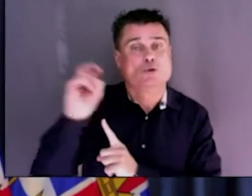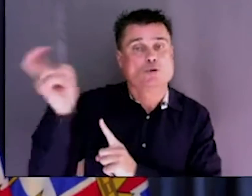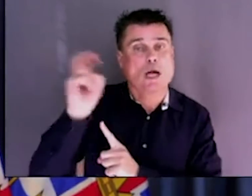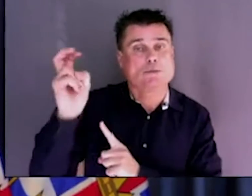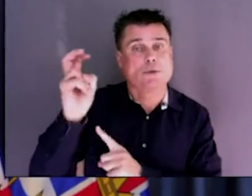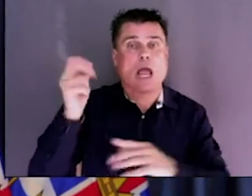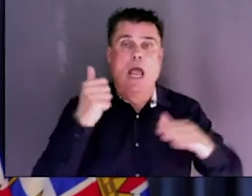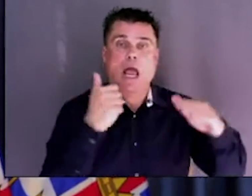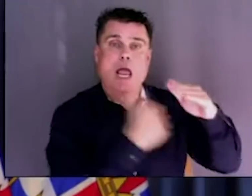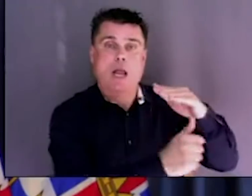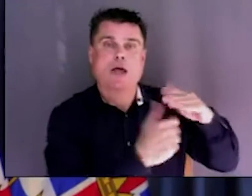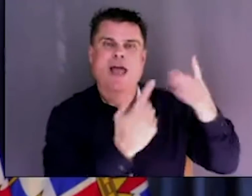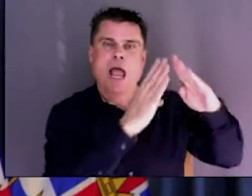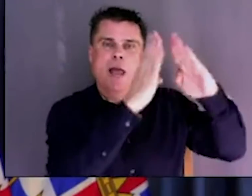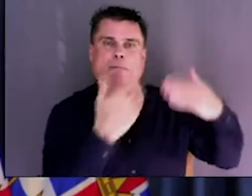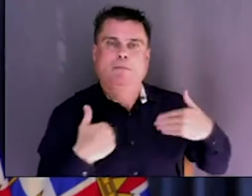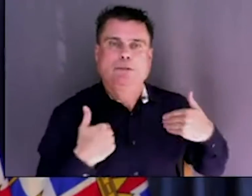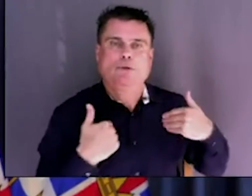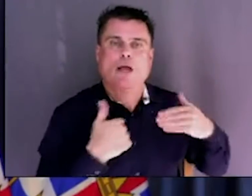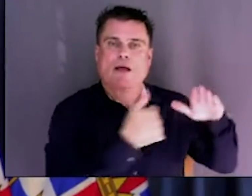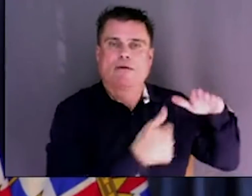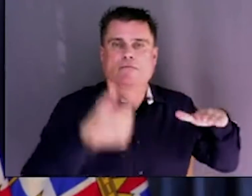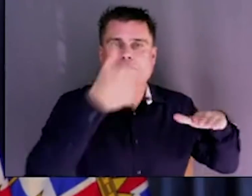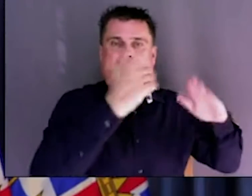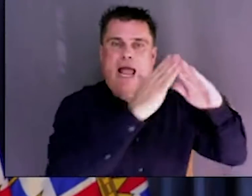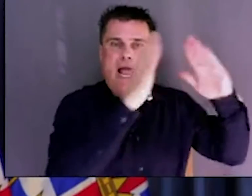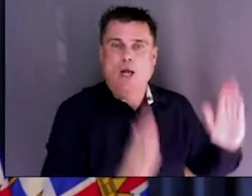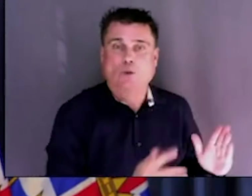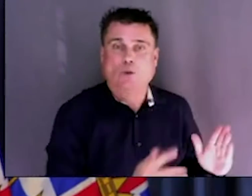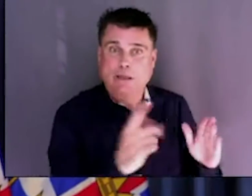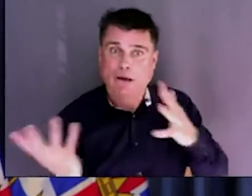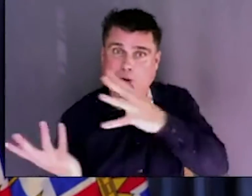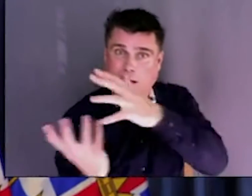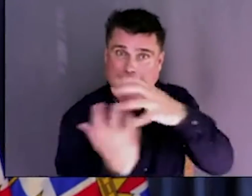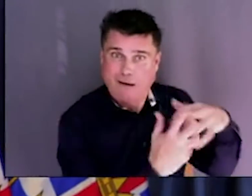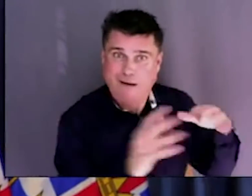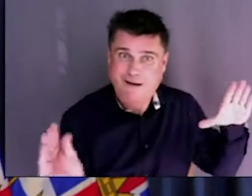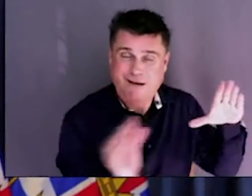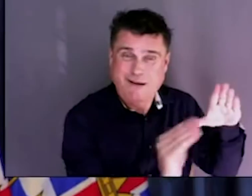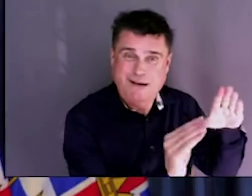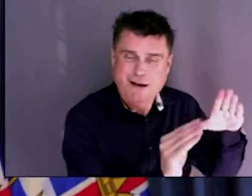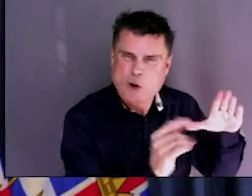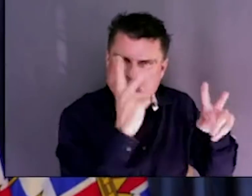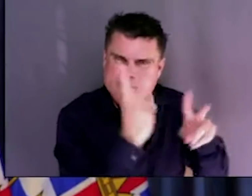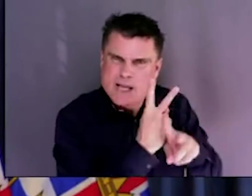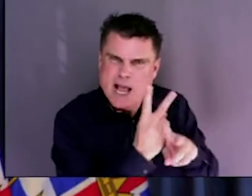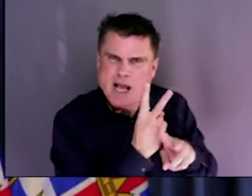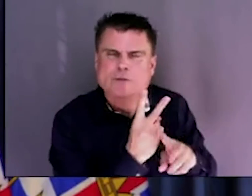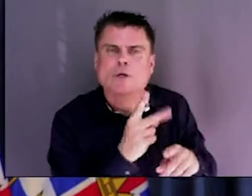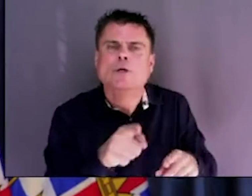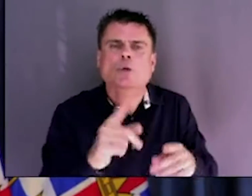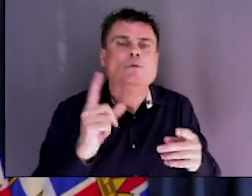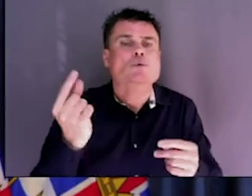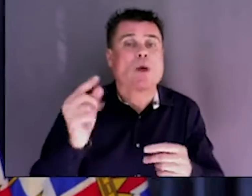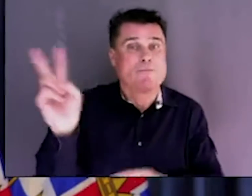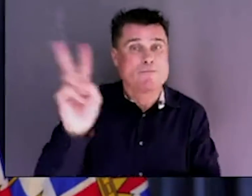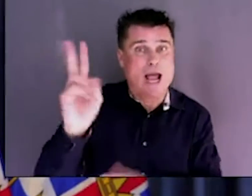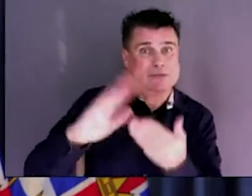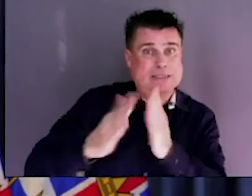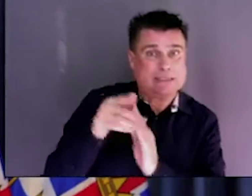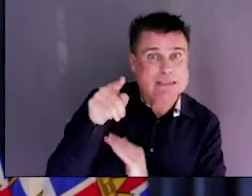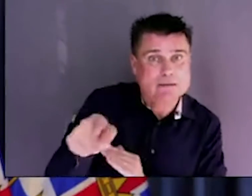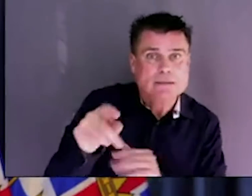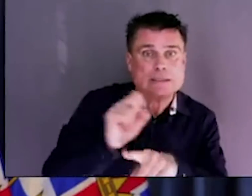in our cities, our major urban centers that would be required to justify the extension of the SkyTrain, make it cost effective and